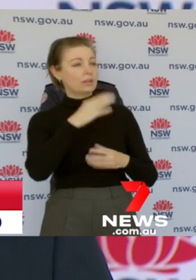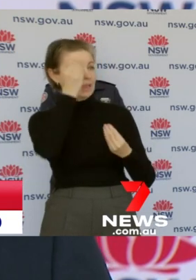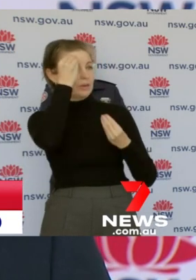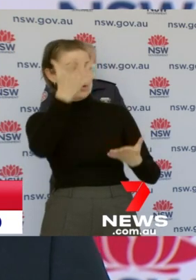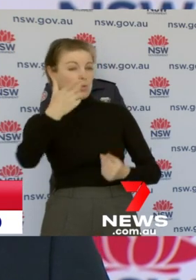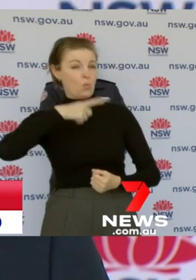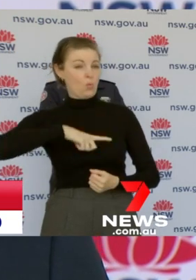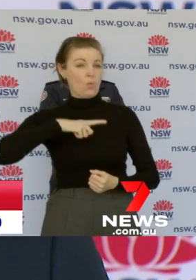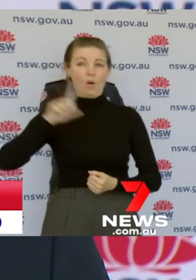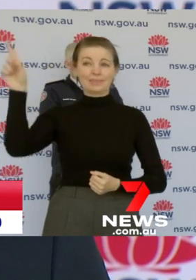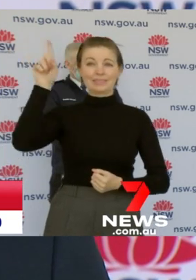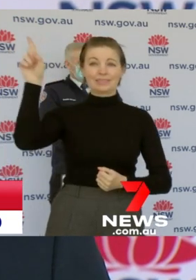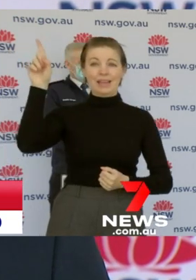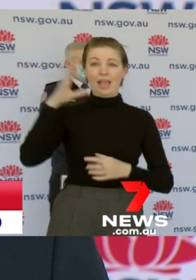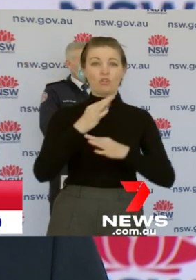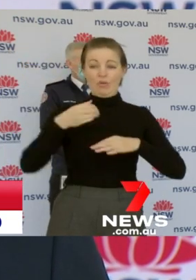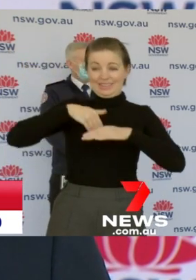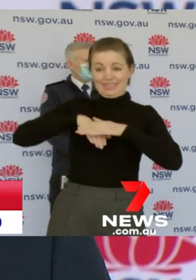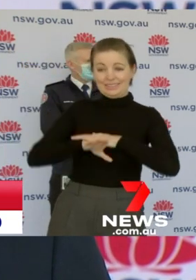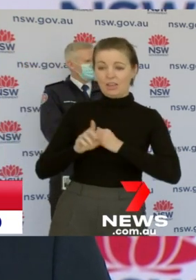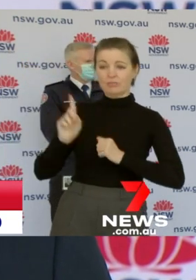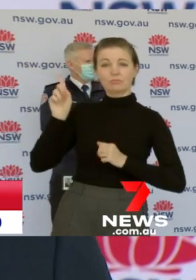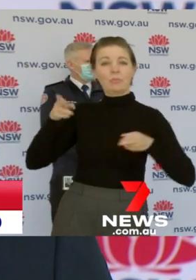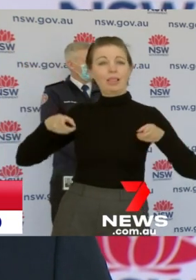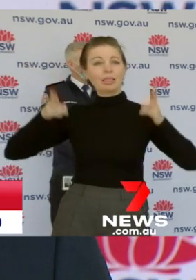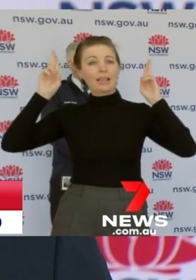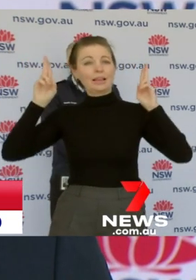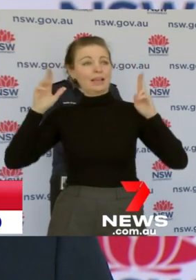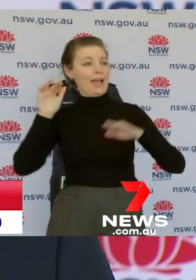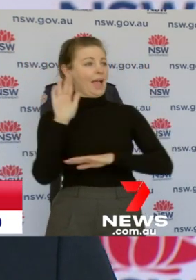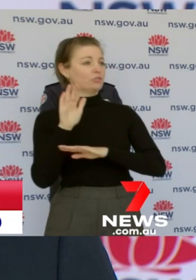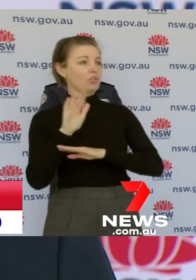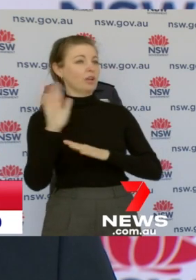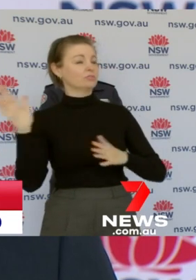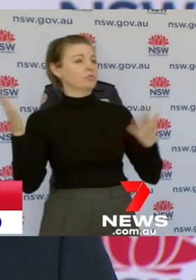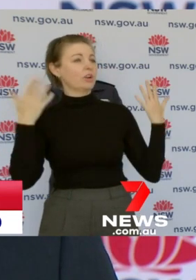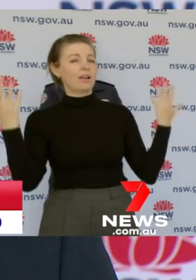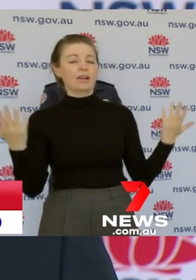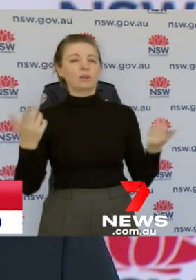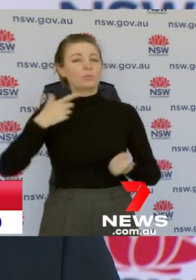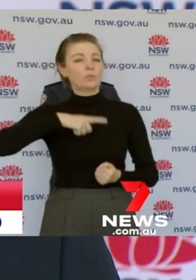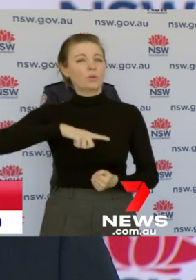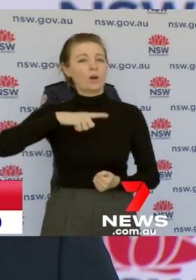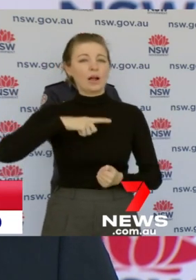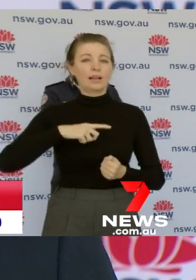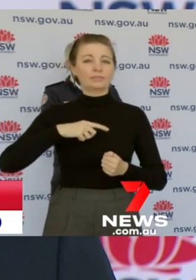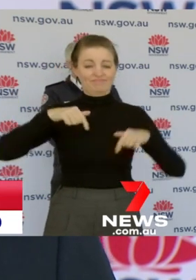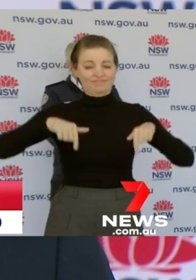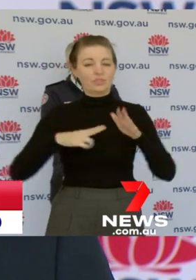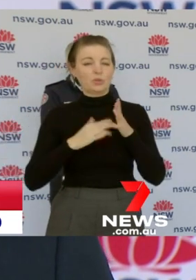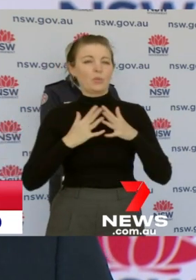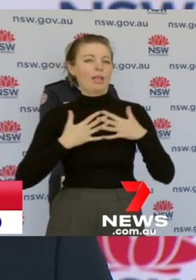this building here today, which is the health headquarters in New South Wales, is that like every other